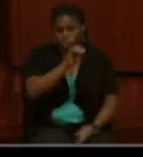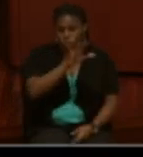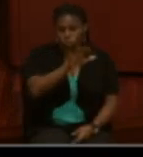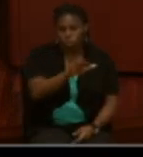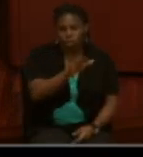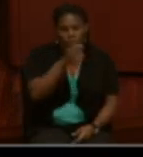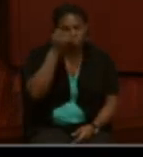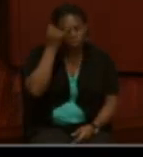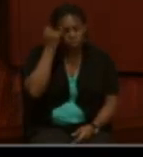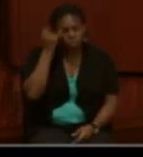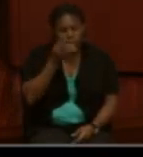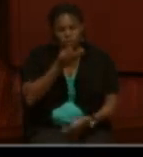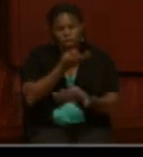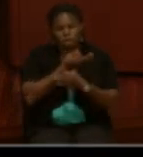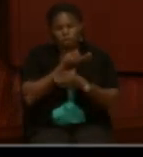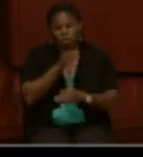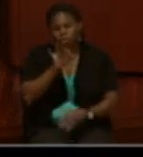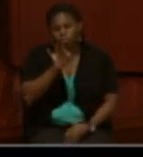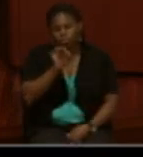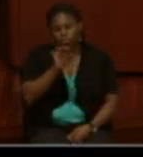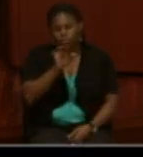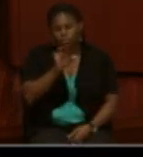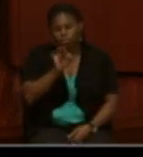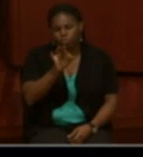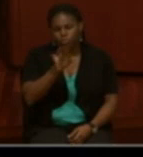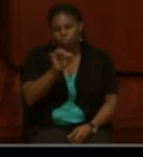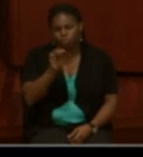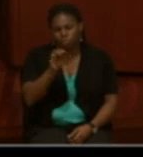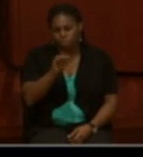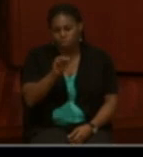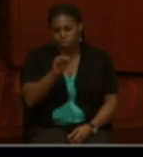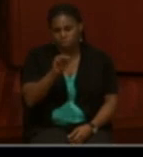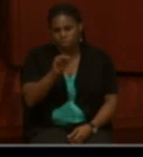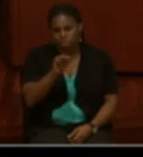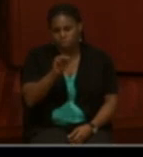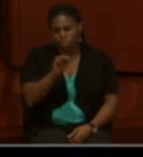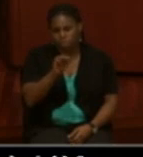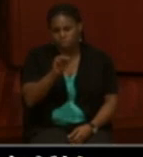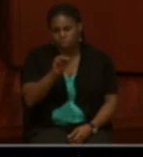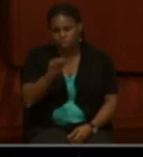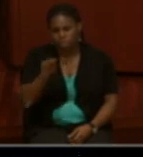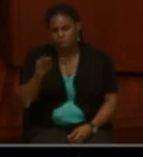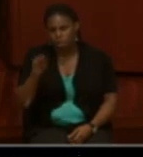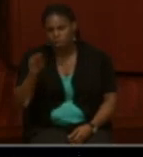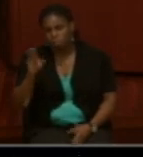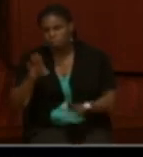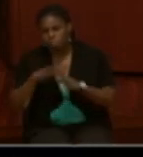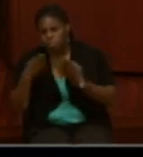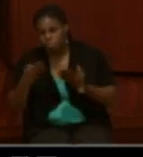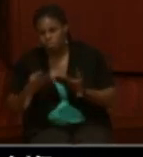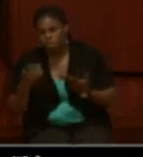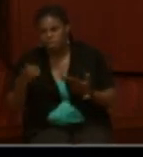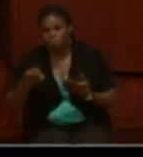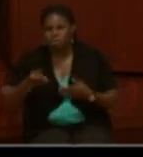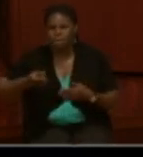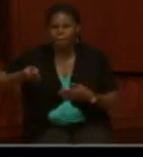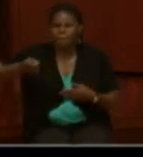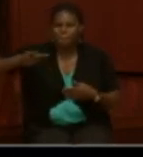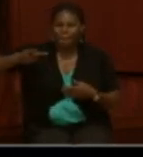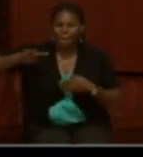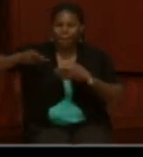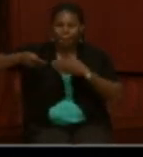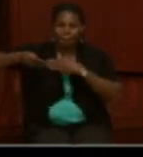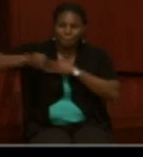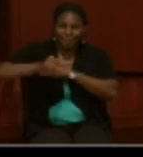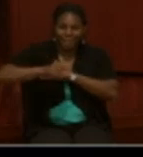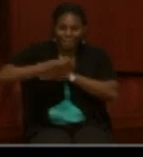Freedmen's Bureau, which contains some claims relating to back pay and bounty money that